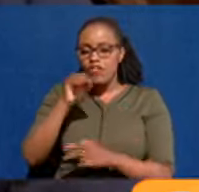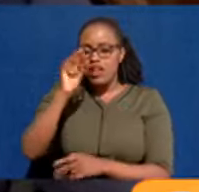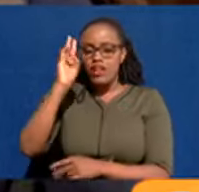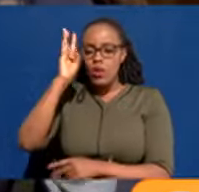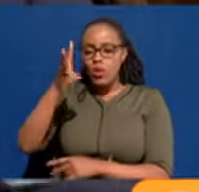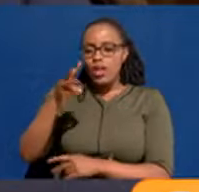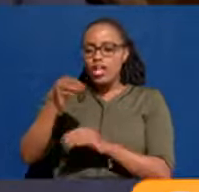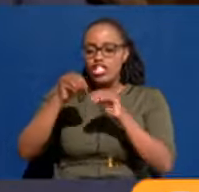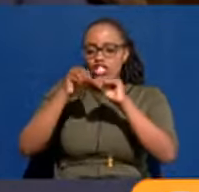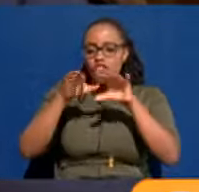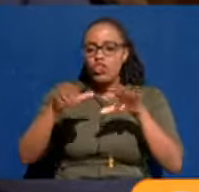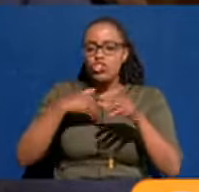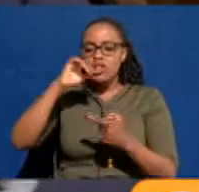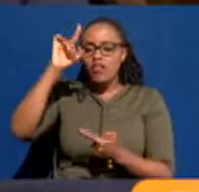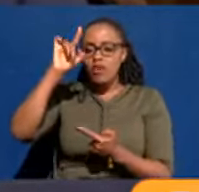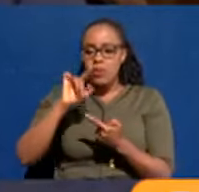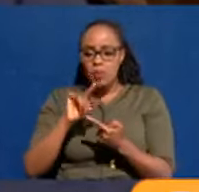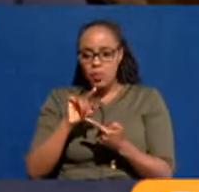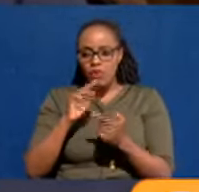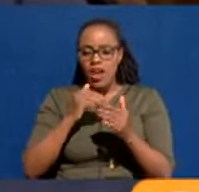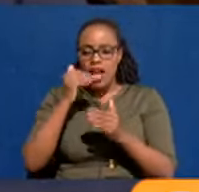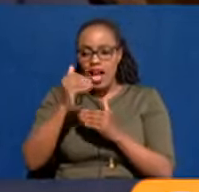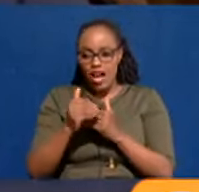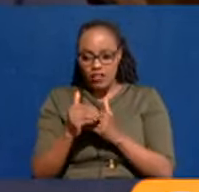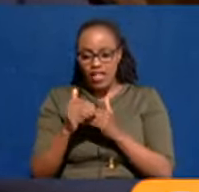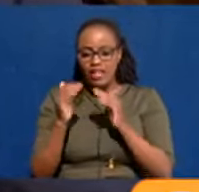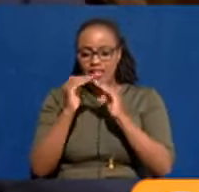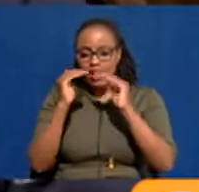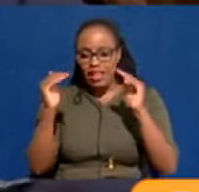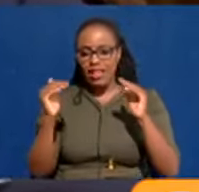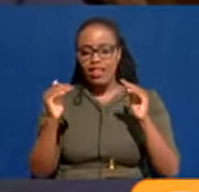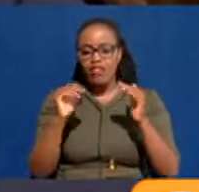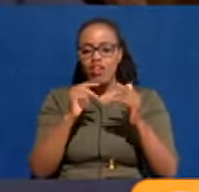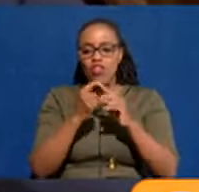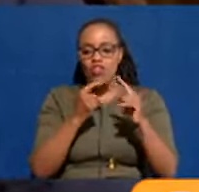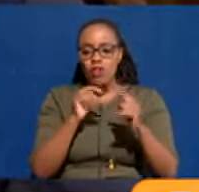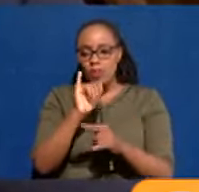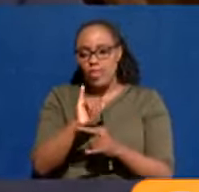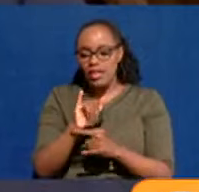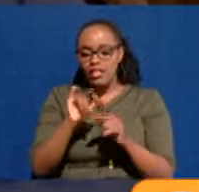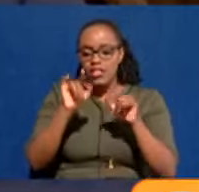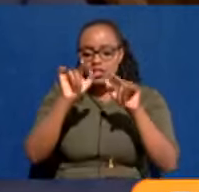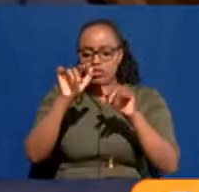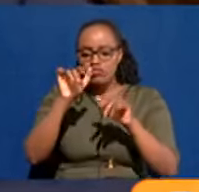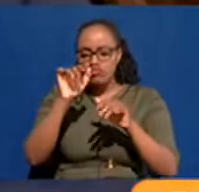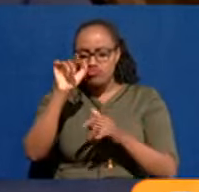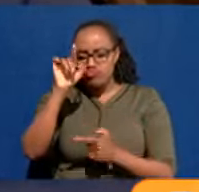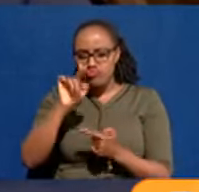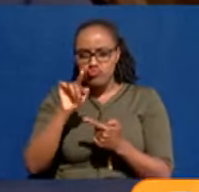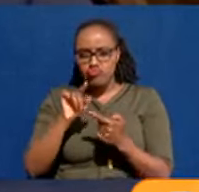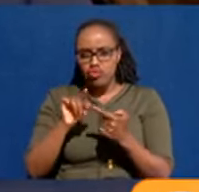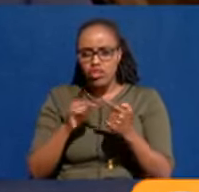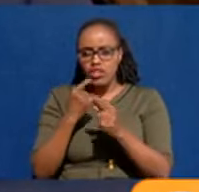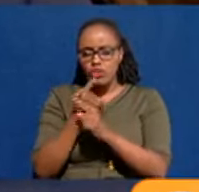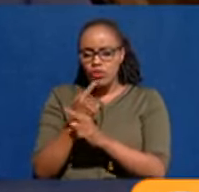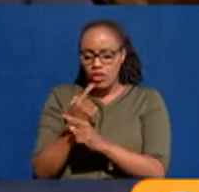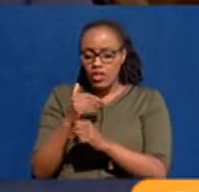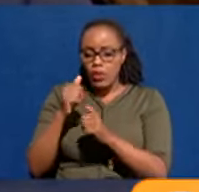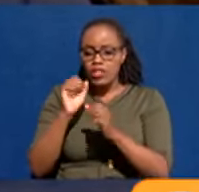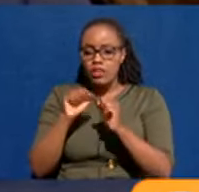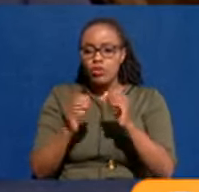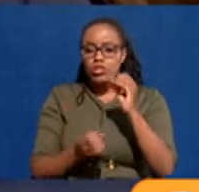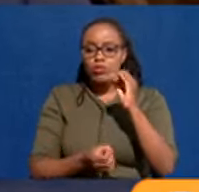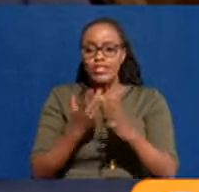devolution has gone down a further level out of City Hall and down to the various, the five boroughs that we'll have set up.